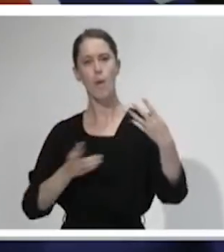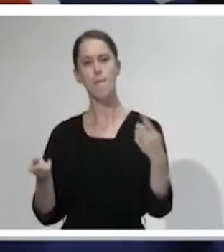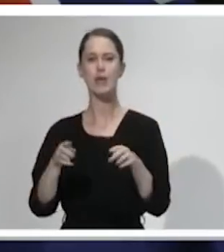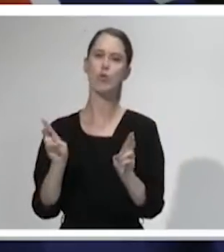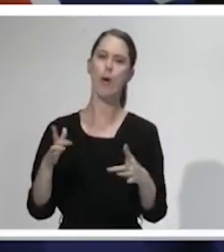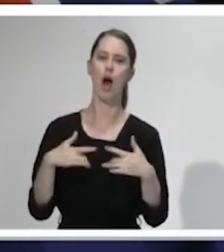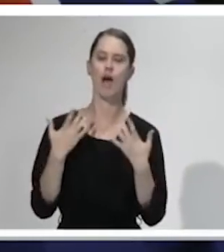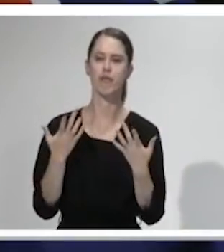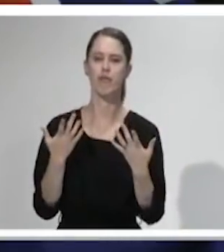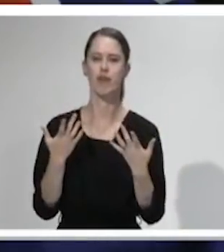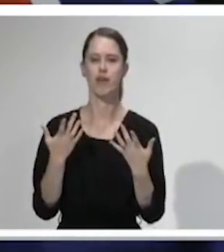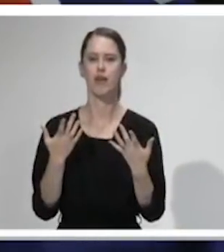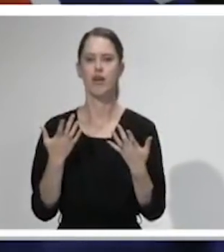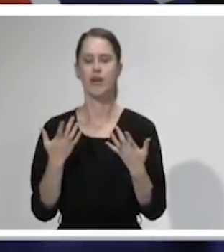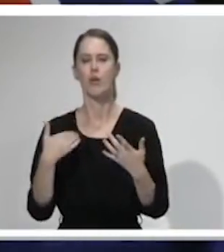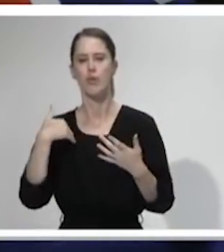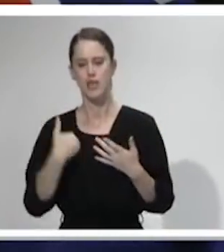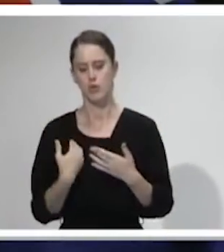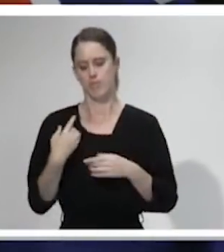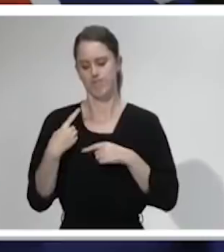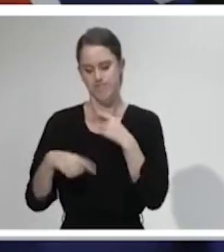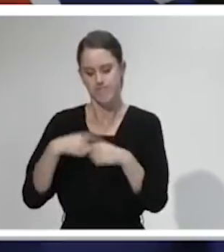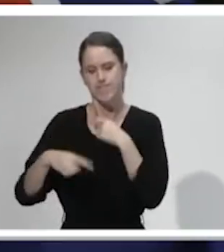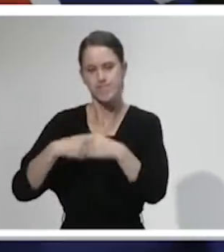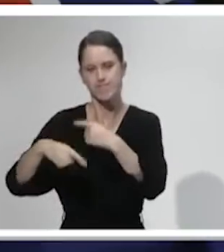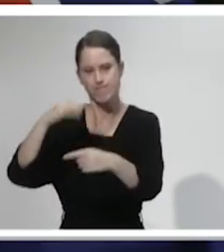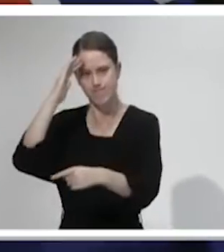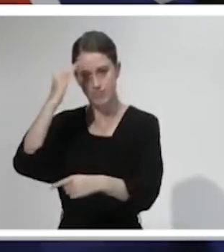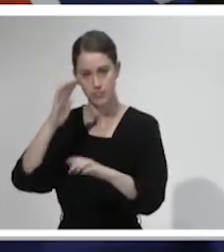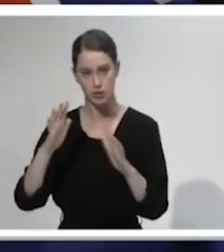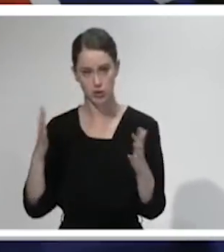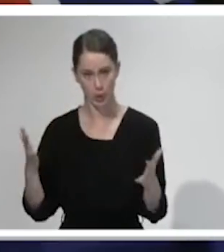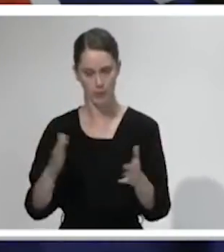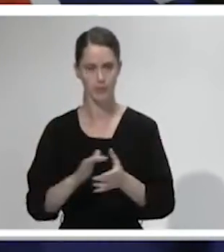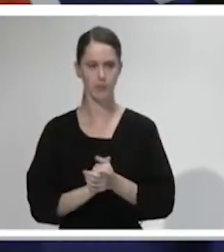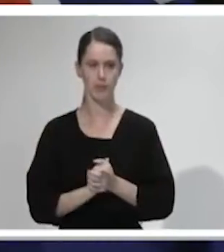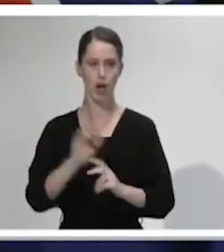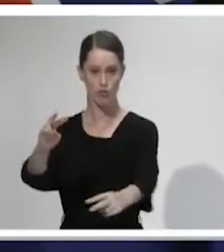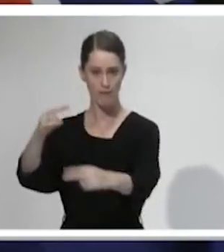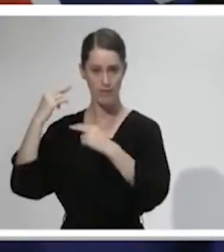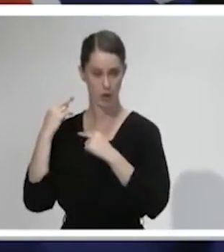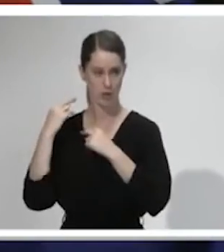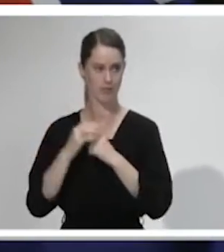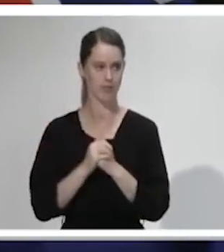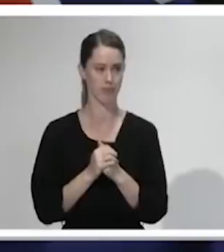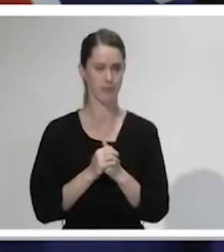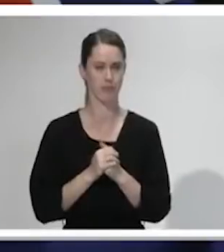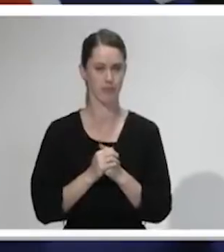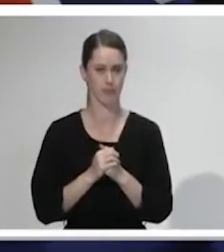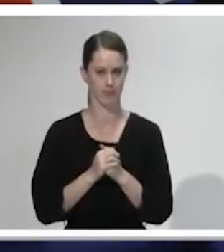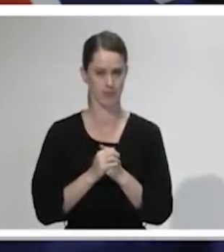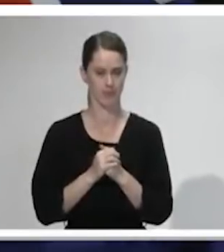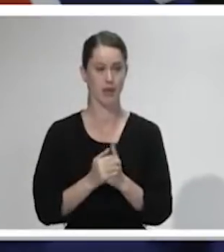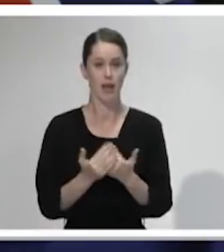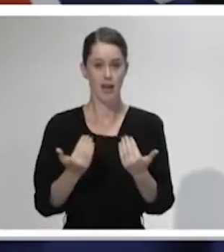is never getting ahead of where we are right now. So, to recap to anyone just tuning in, we